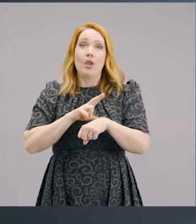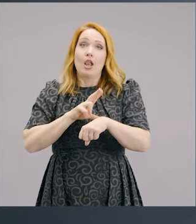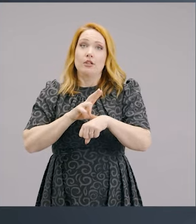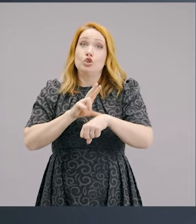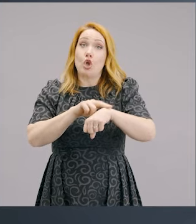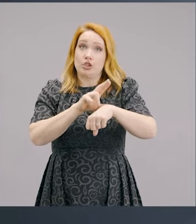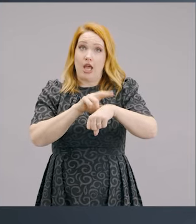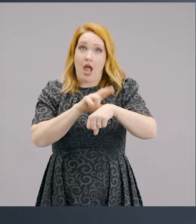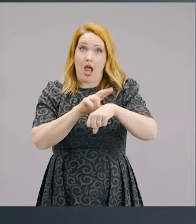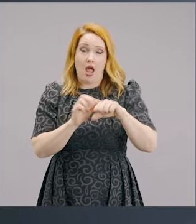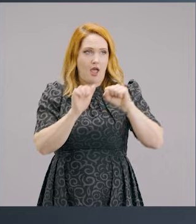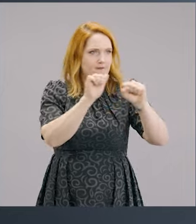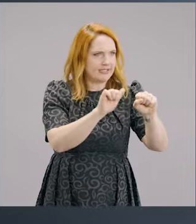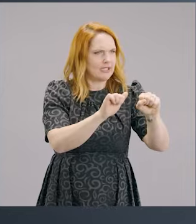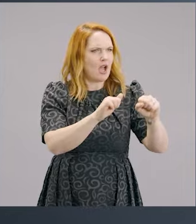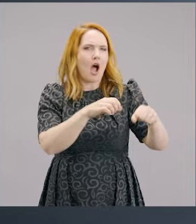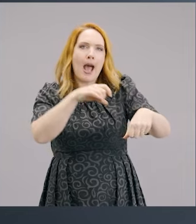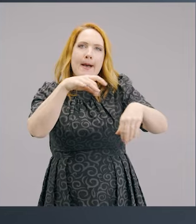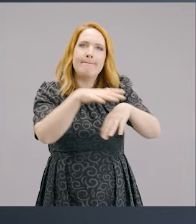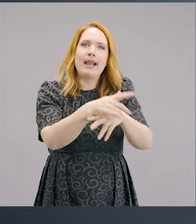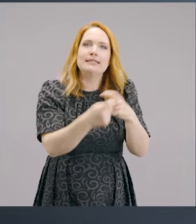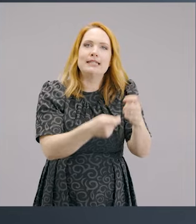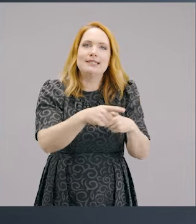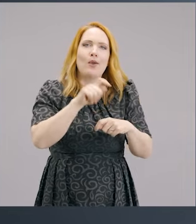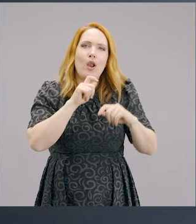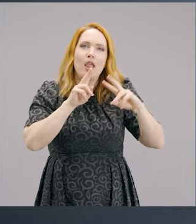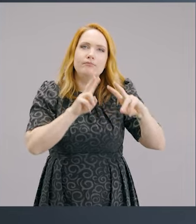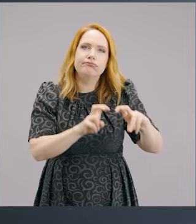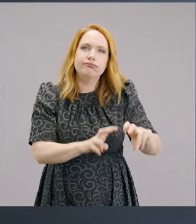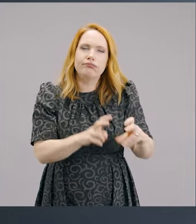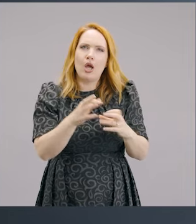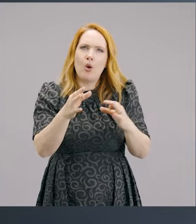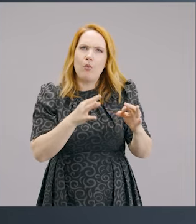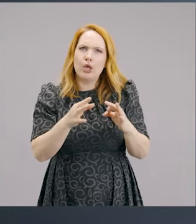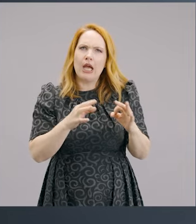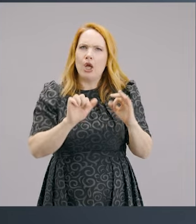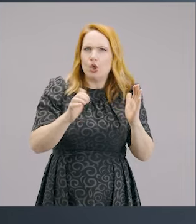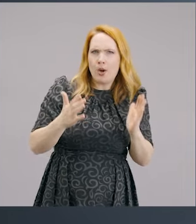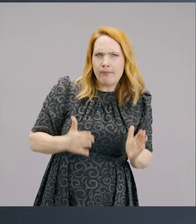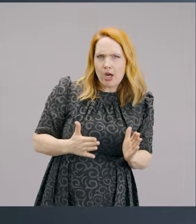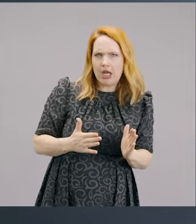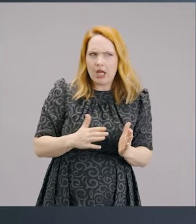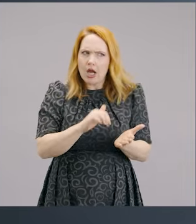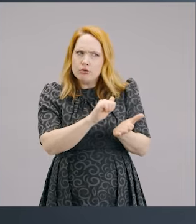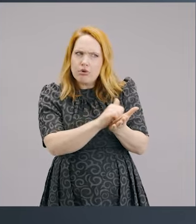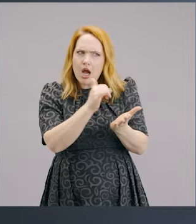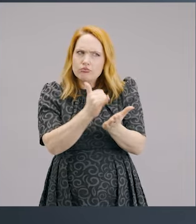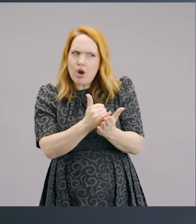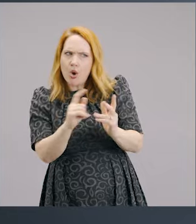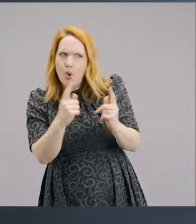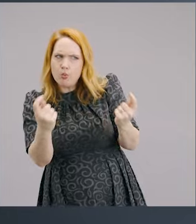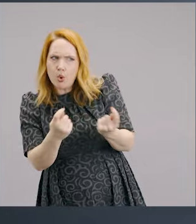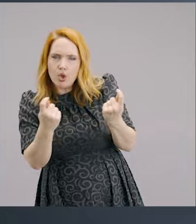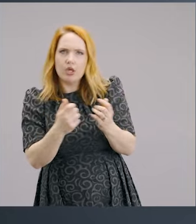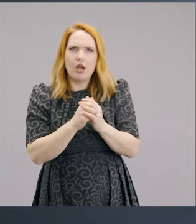give you blood tests, you know, they analyse things and they say, how is your body working right and how's it working